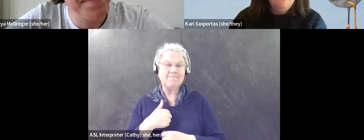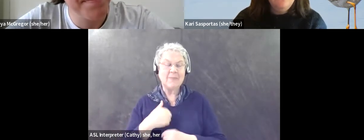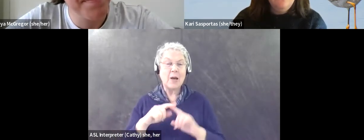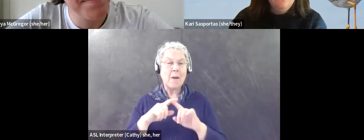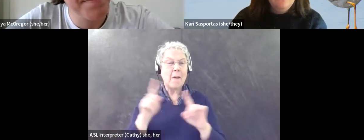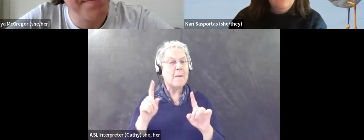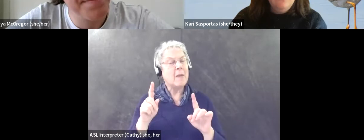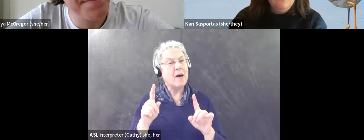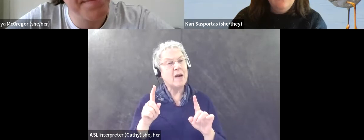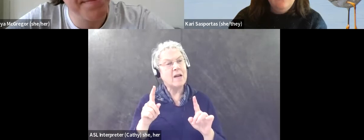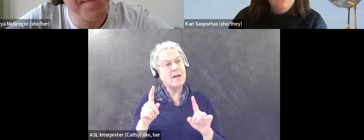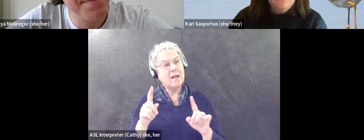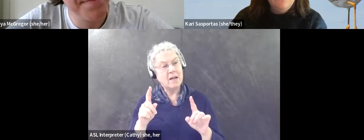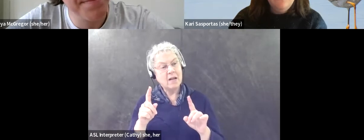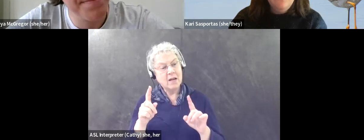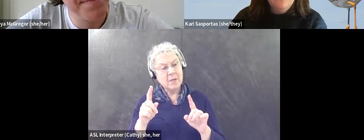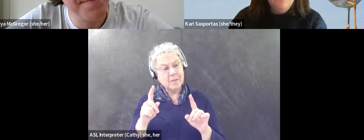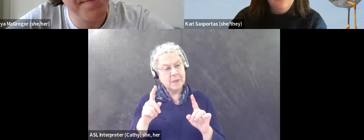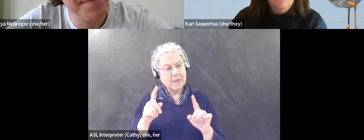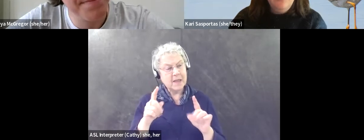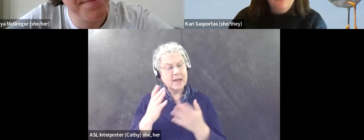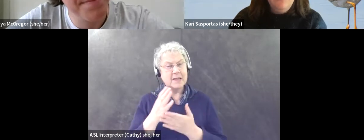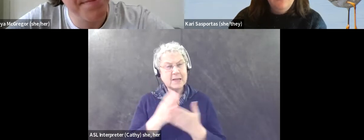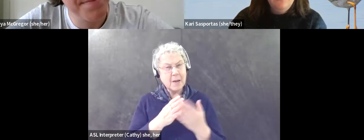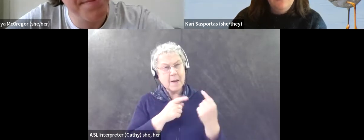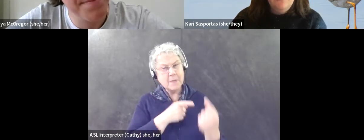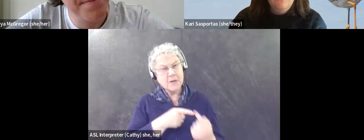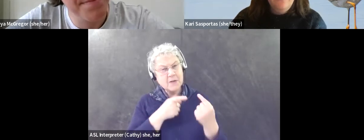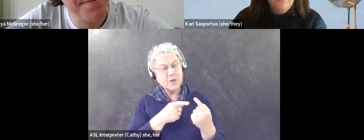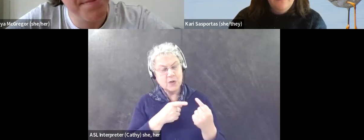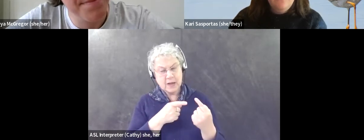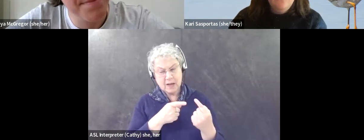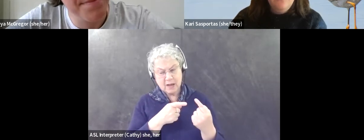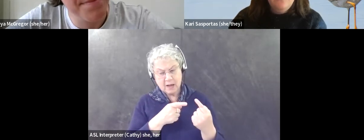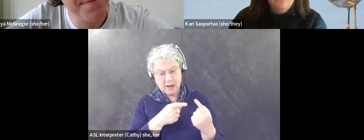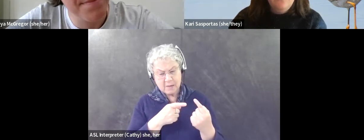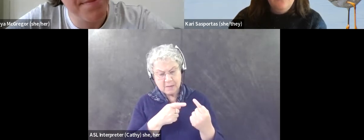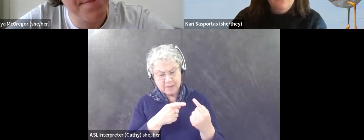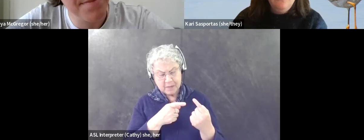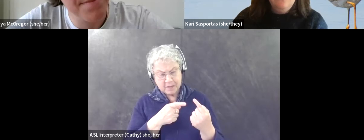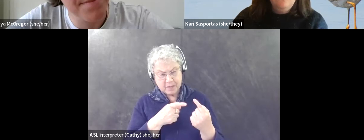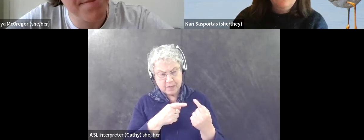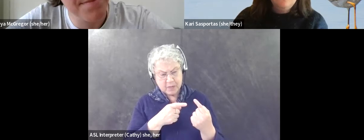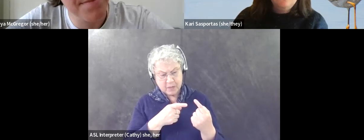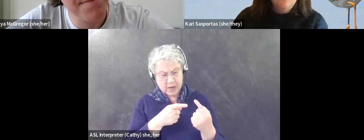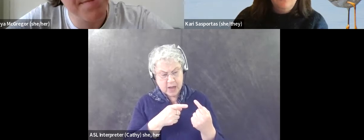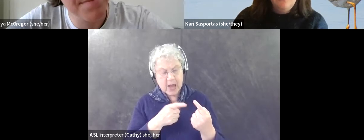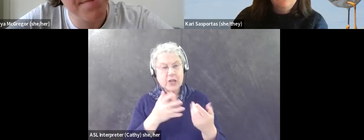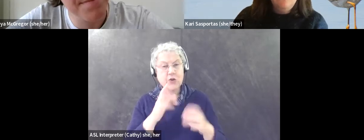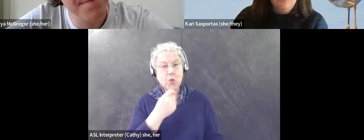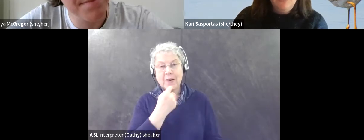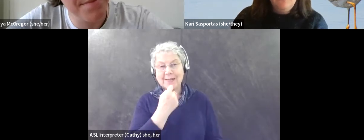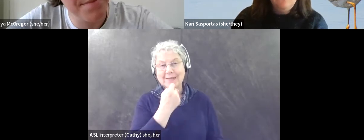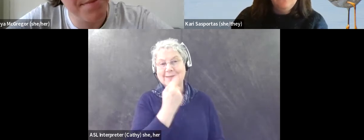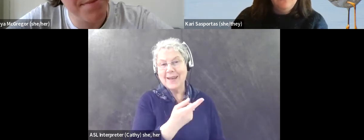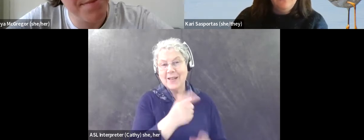I think some difficulty might be, um, with, you know, you don't want to tell someone how